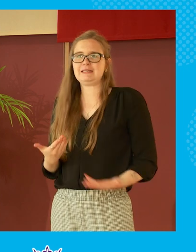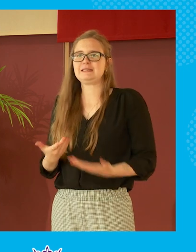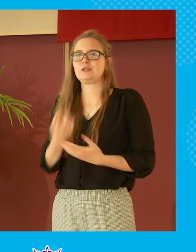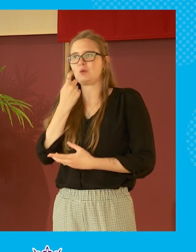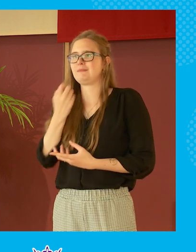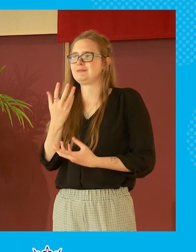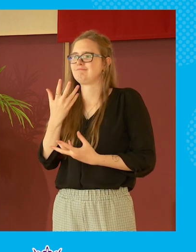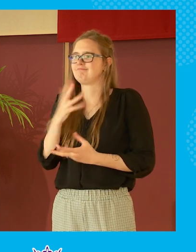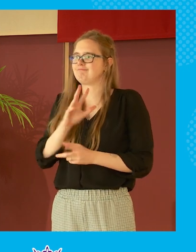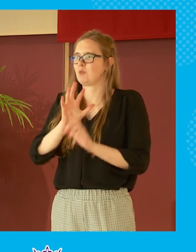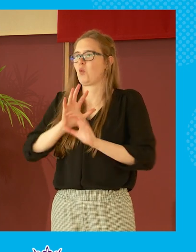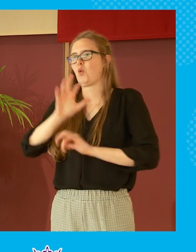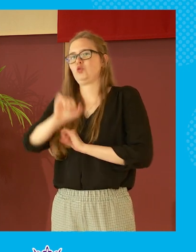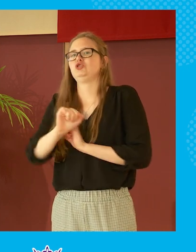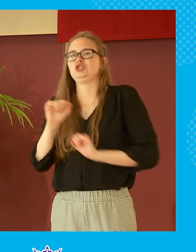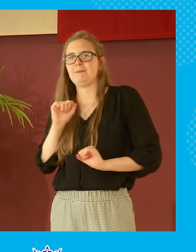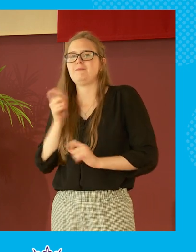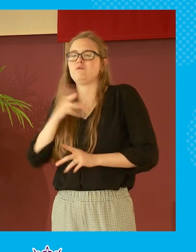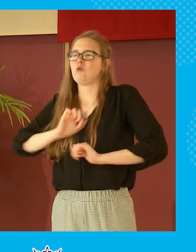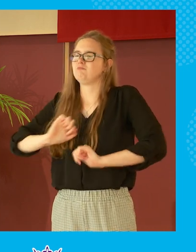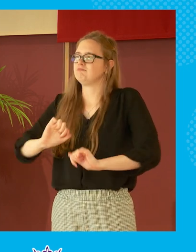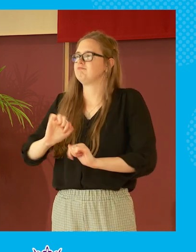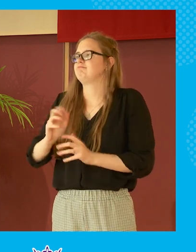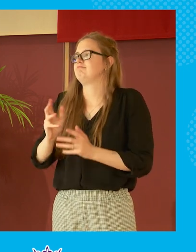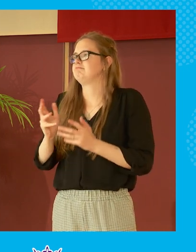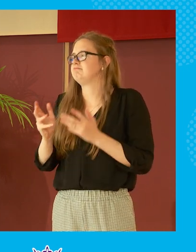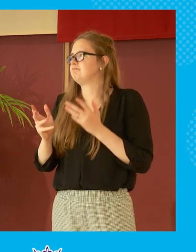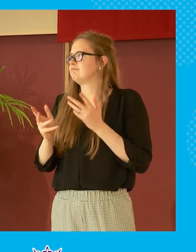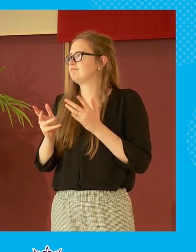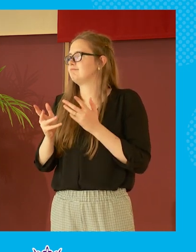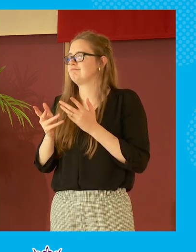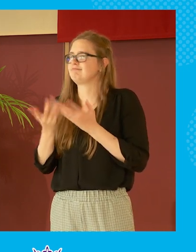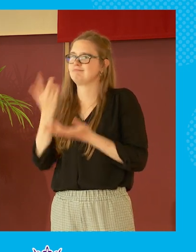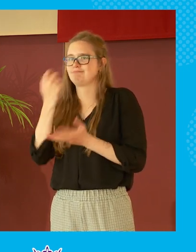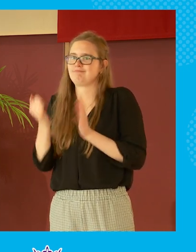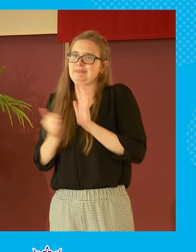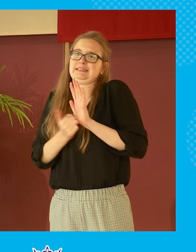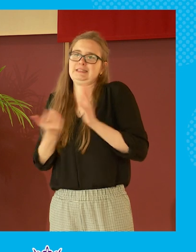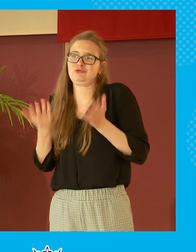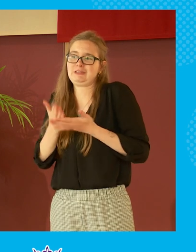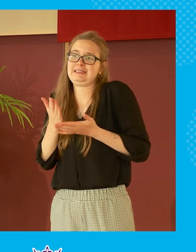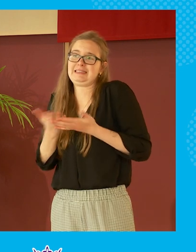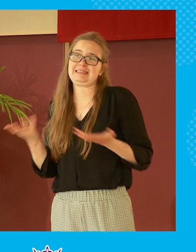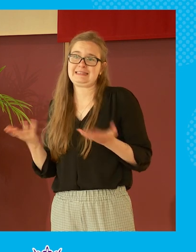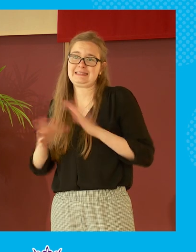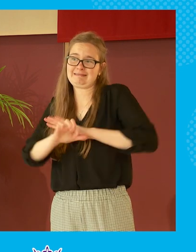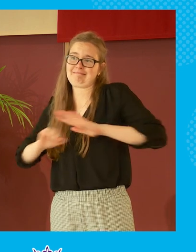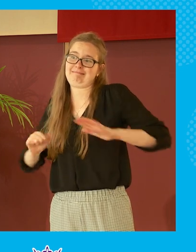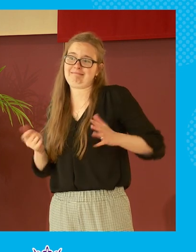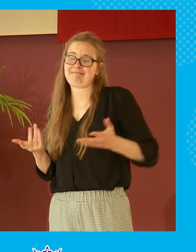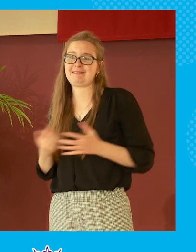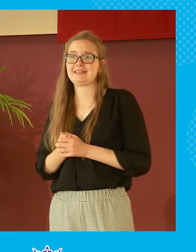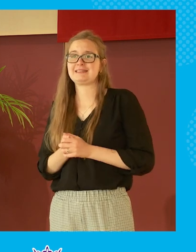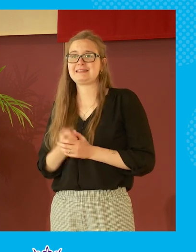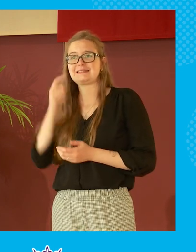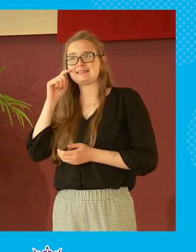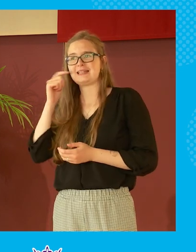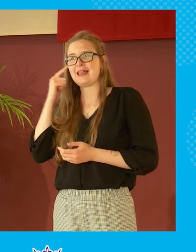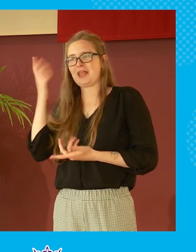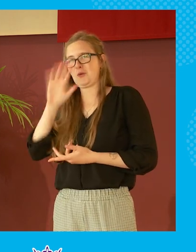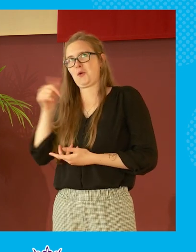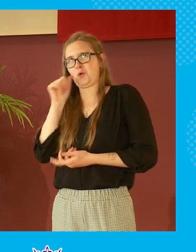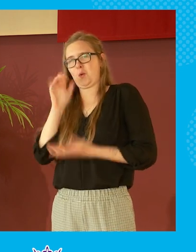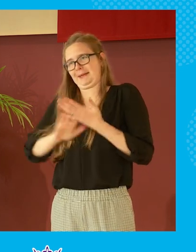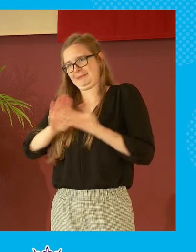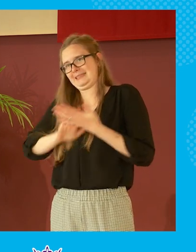ownership out of the hands of um idiots uh and i think i think we all know who i'm talking about there